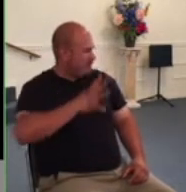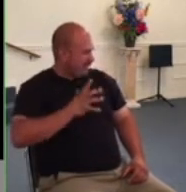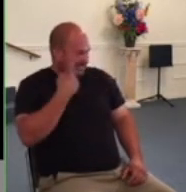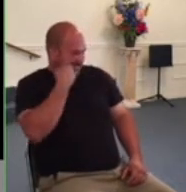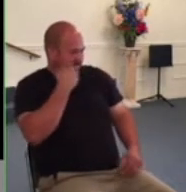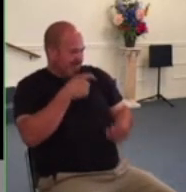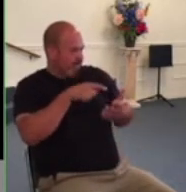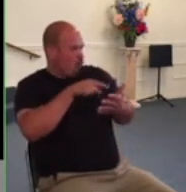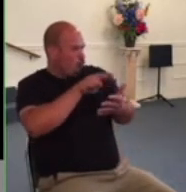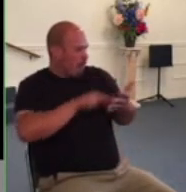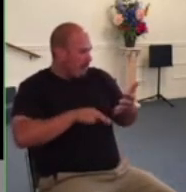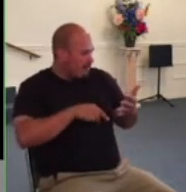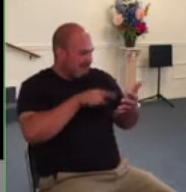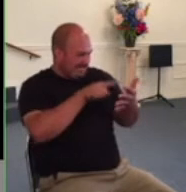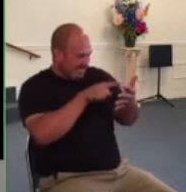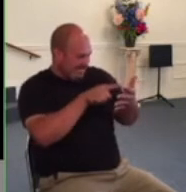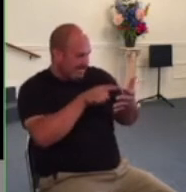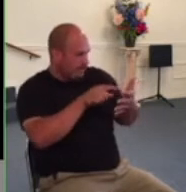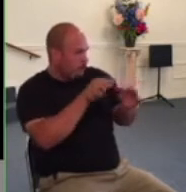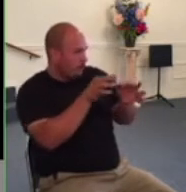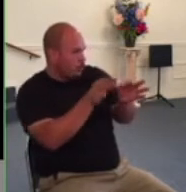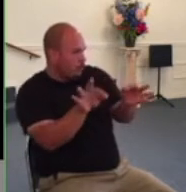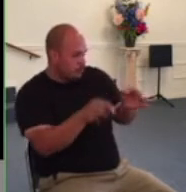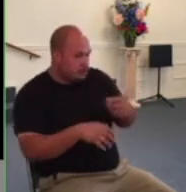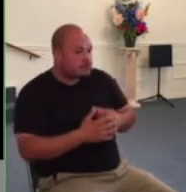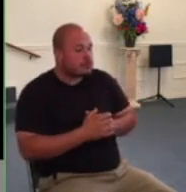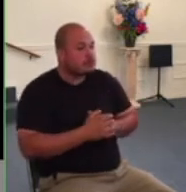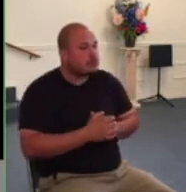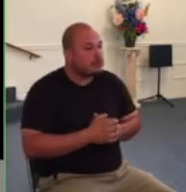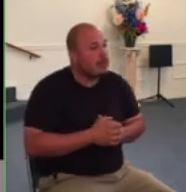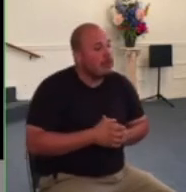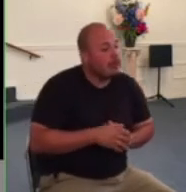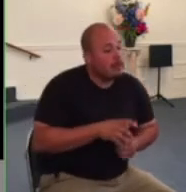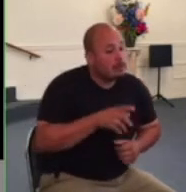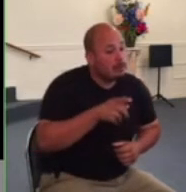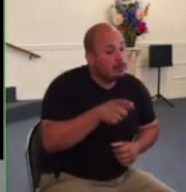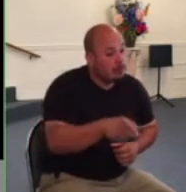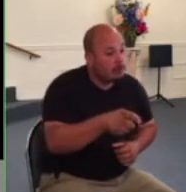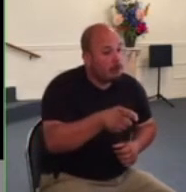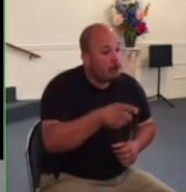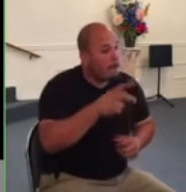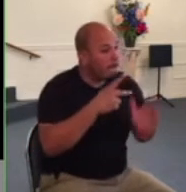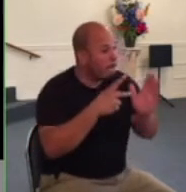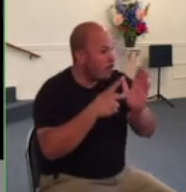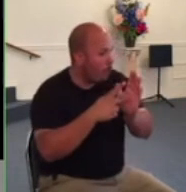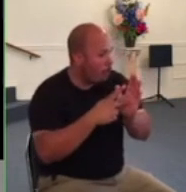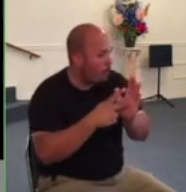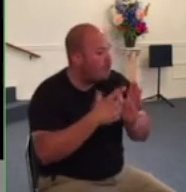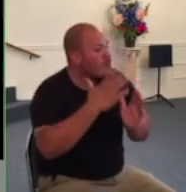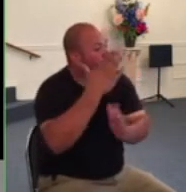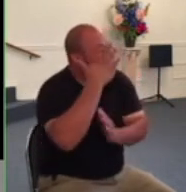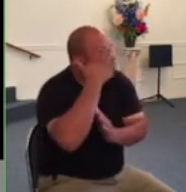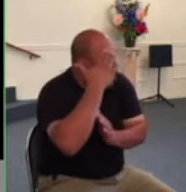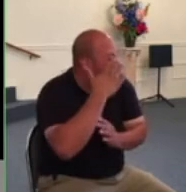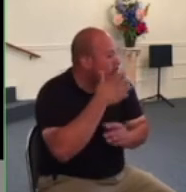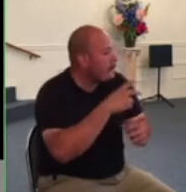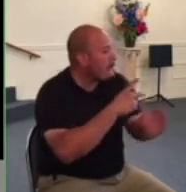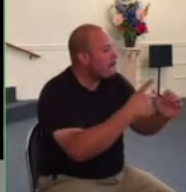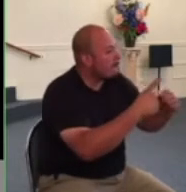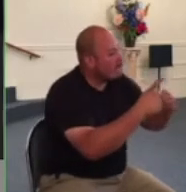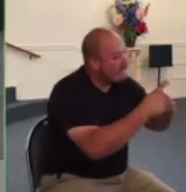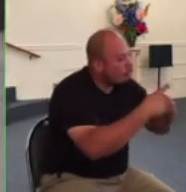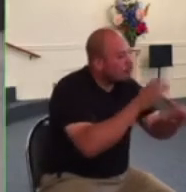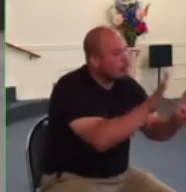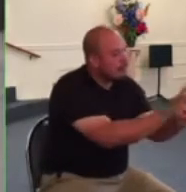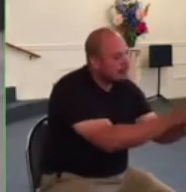so paul surely knew the story of peter saying we must obey god rather than human beings and from time to time in the book of